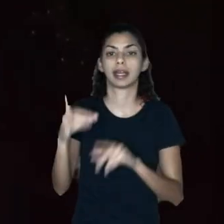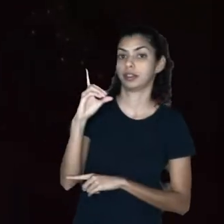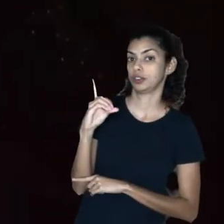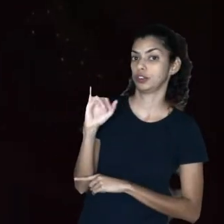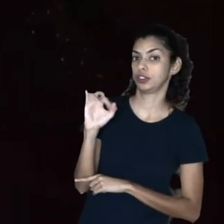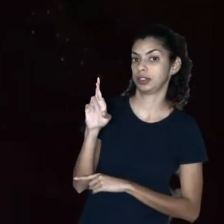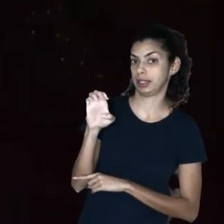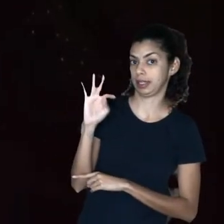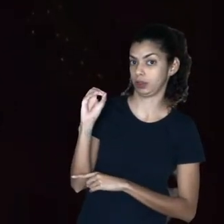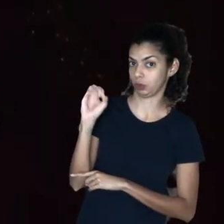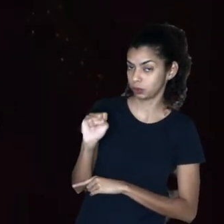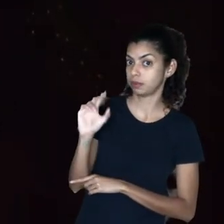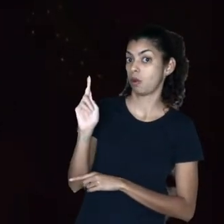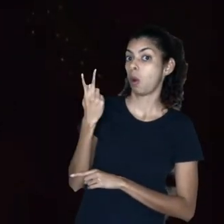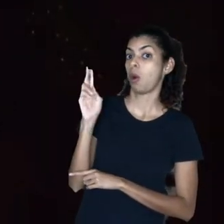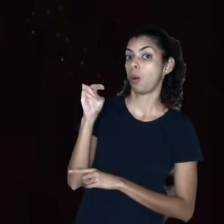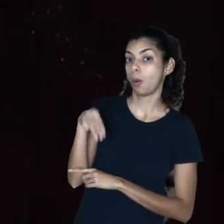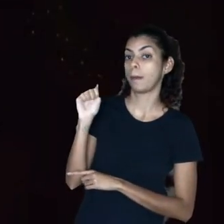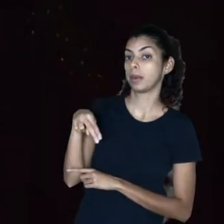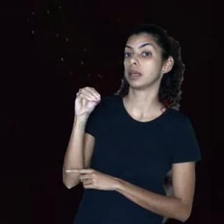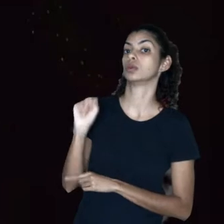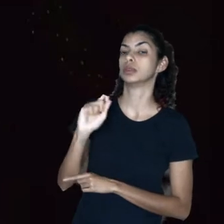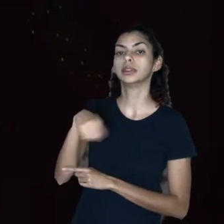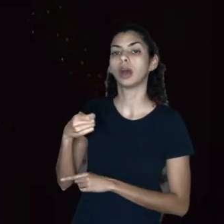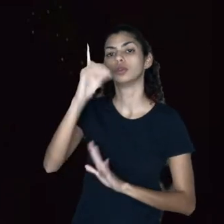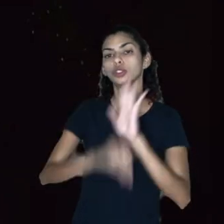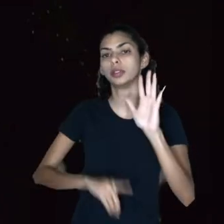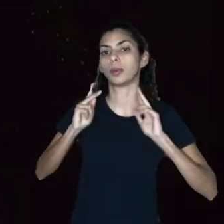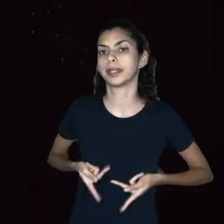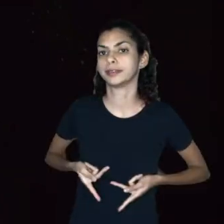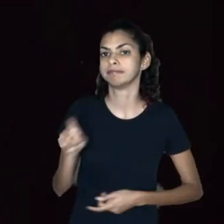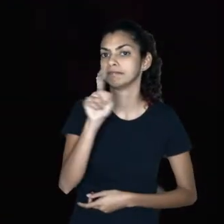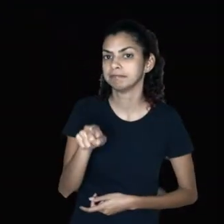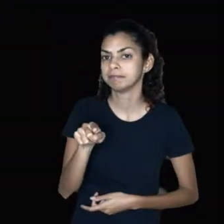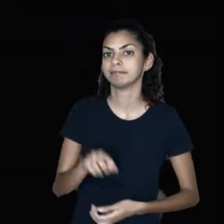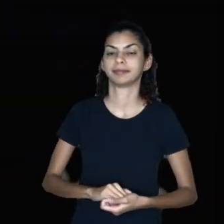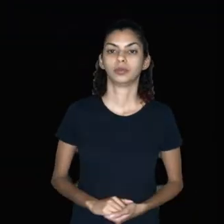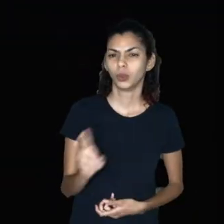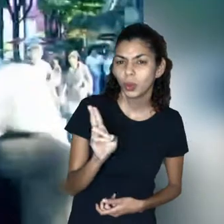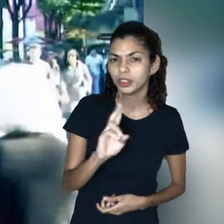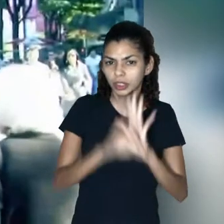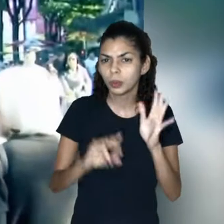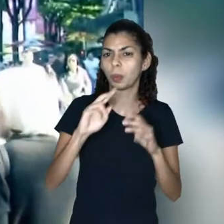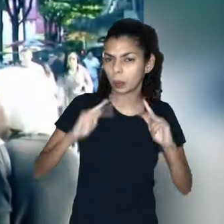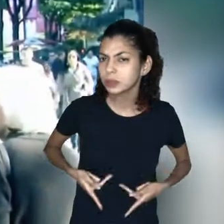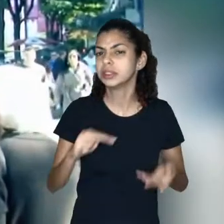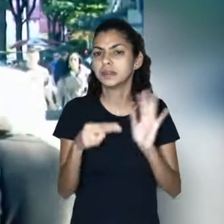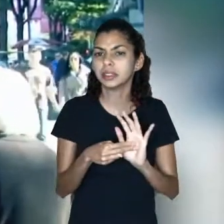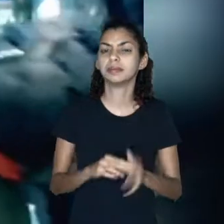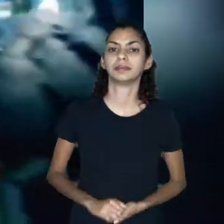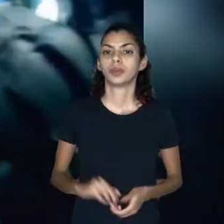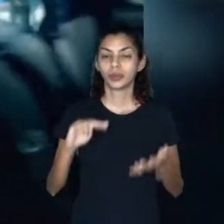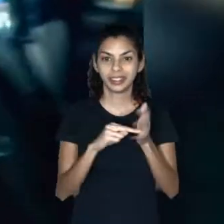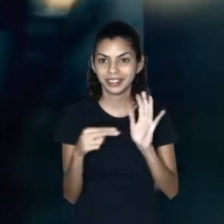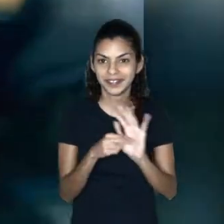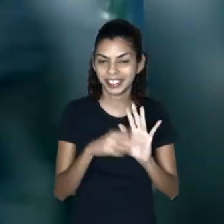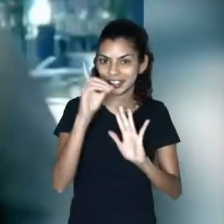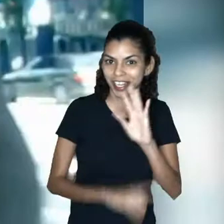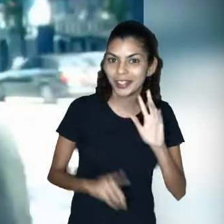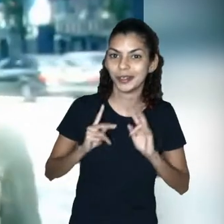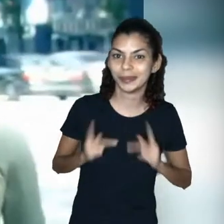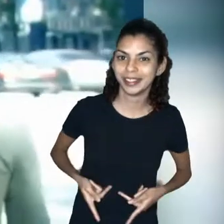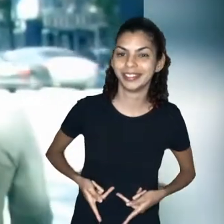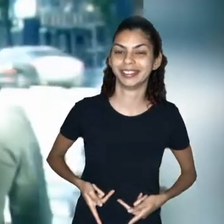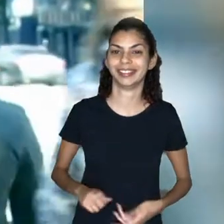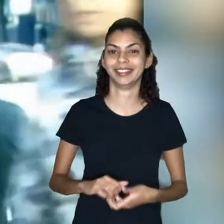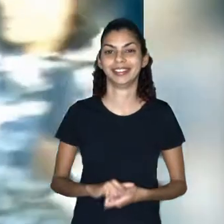But the question remains, what are they? Name the human rights. What the human rights